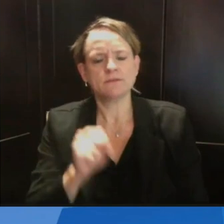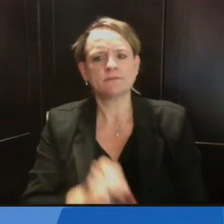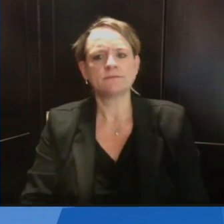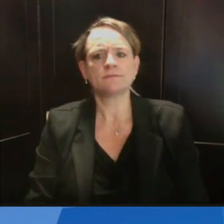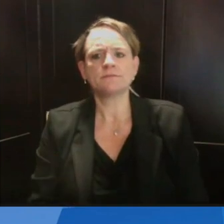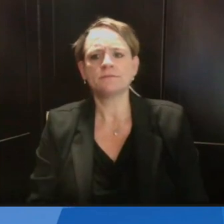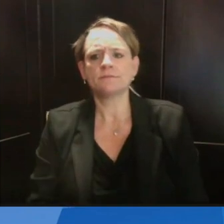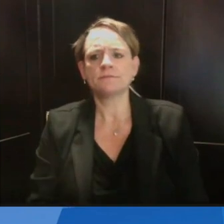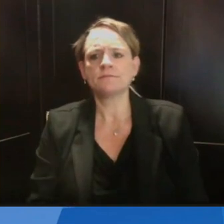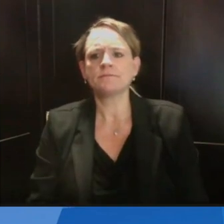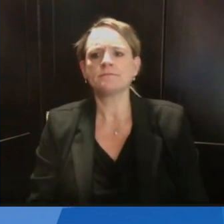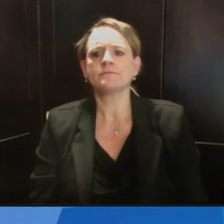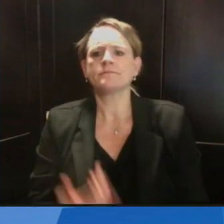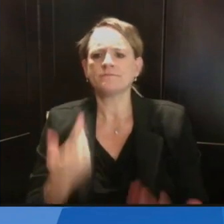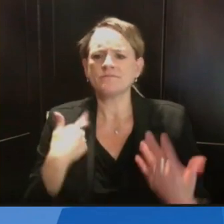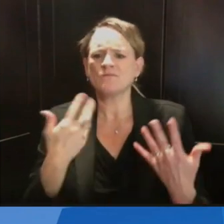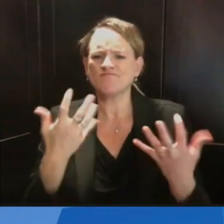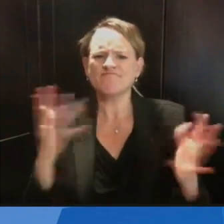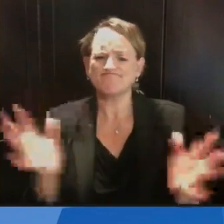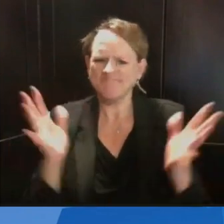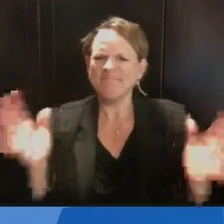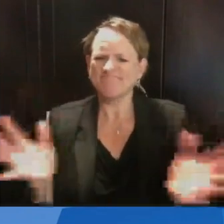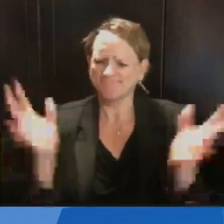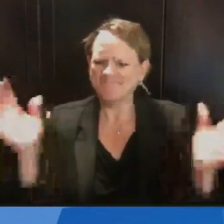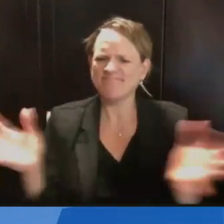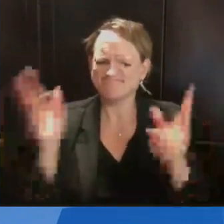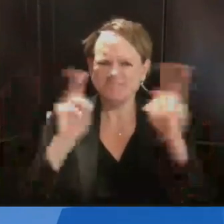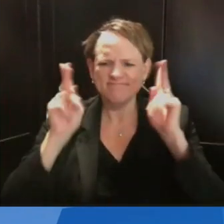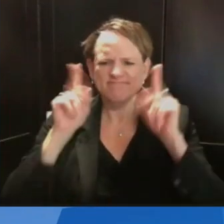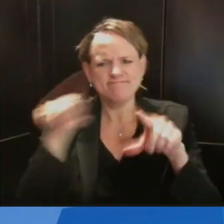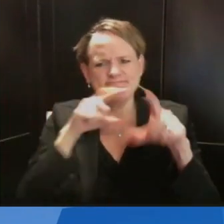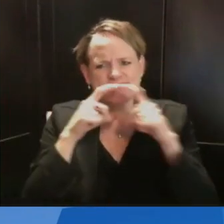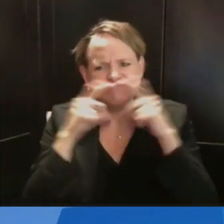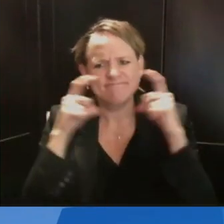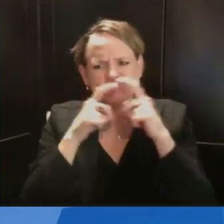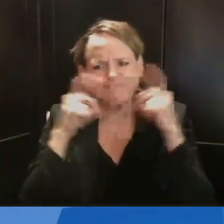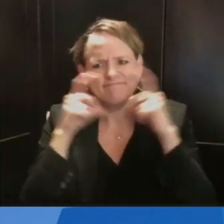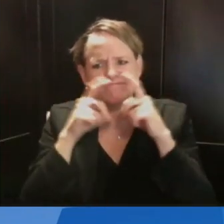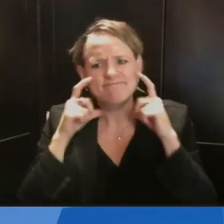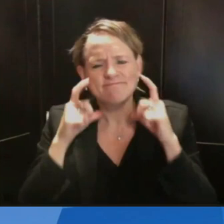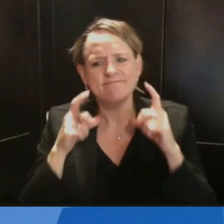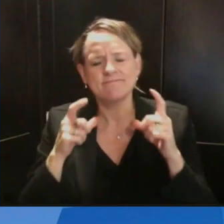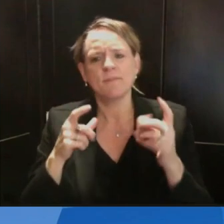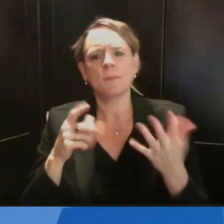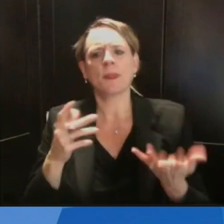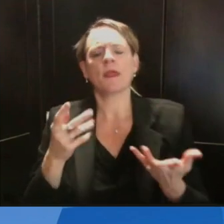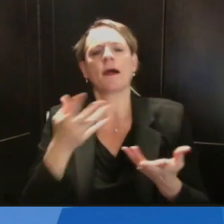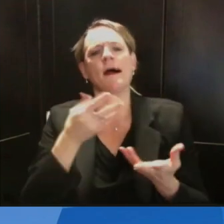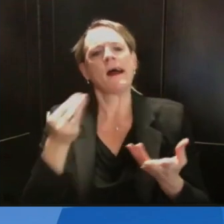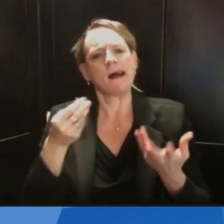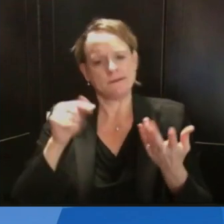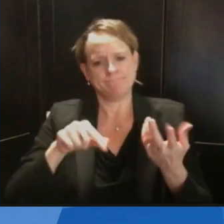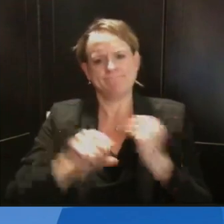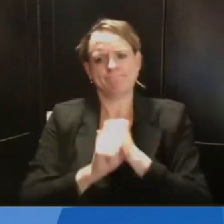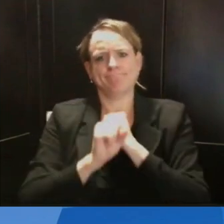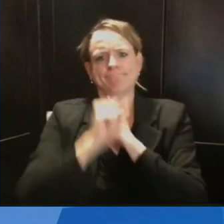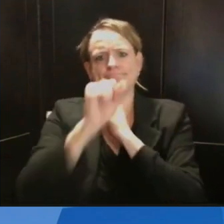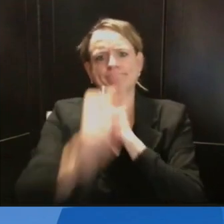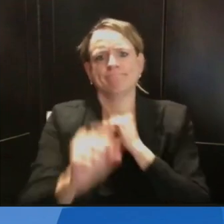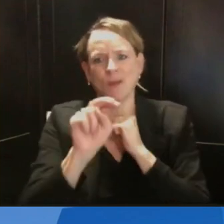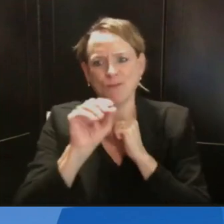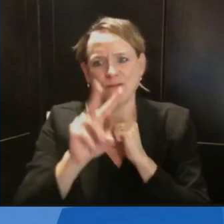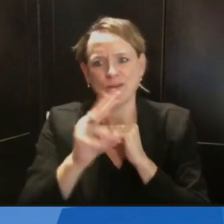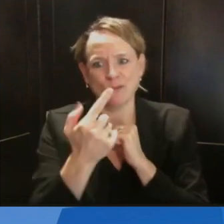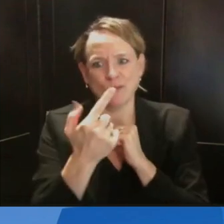extending the statewide mask mandate is really more of the same. You're taking the same action you've taken for months, and yet we've seen these